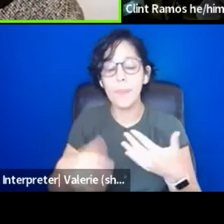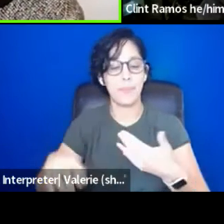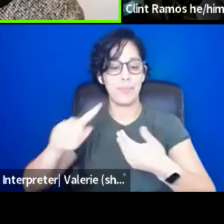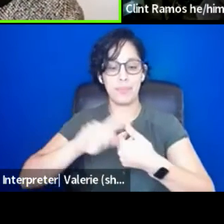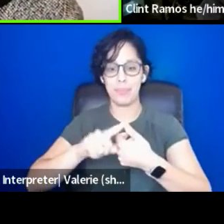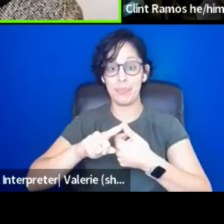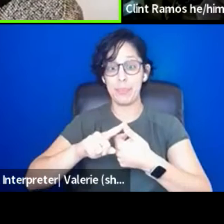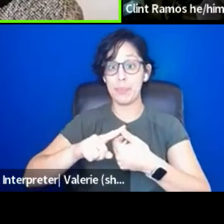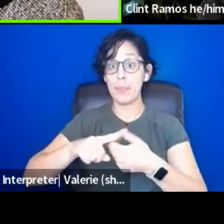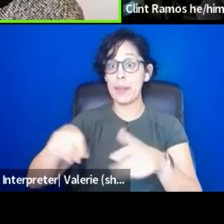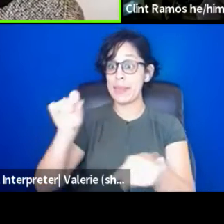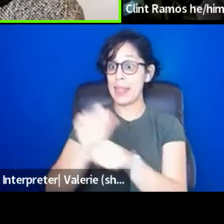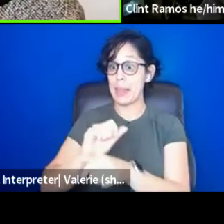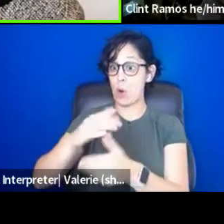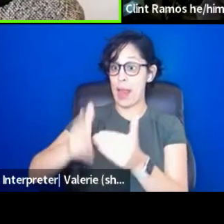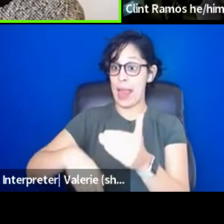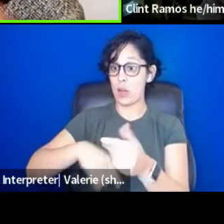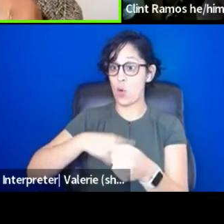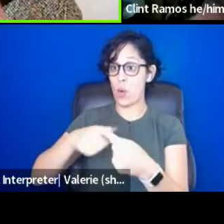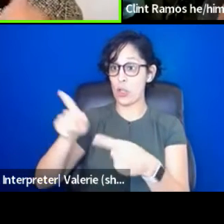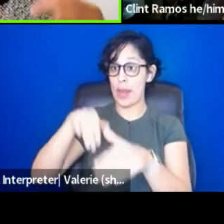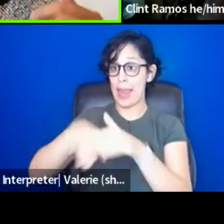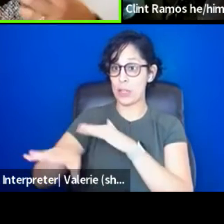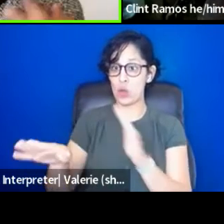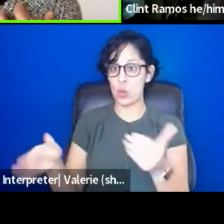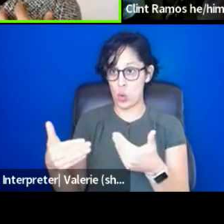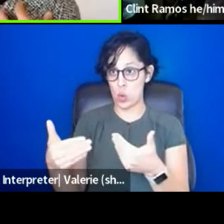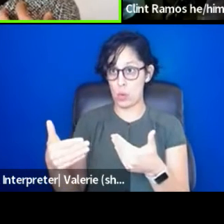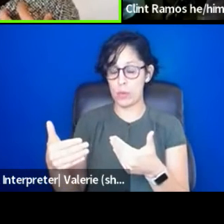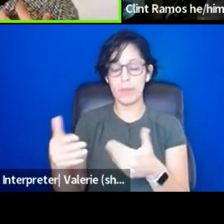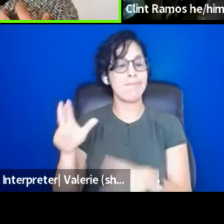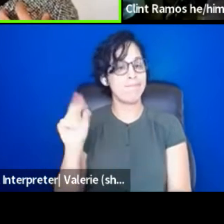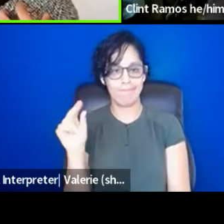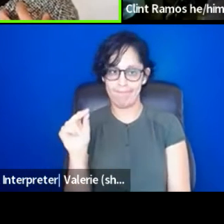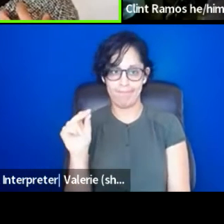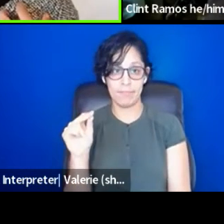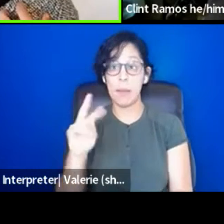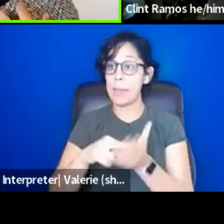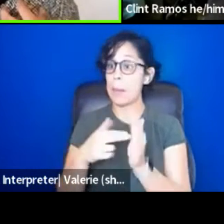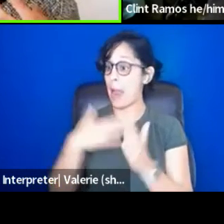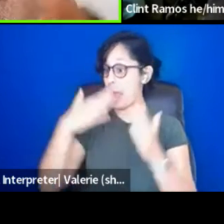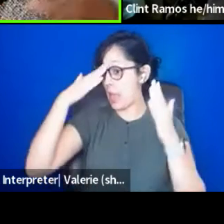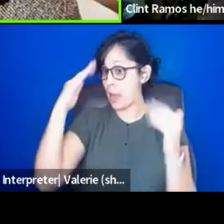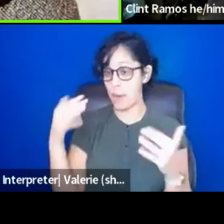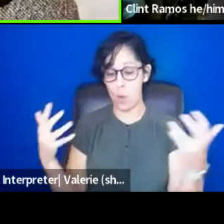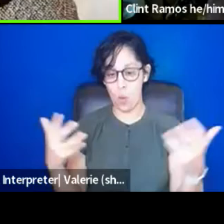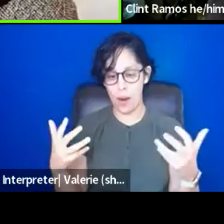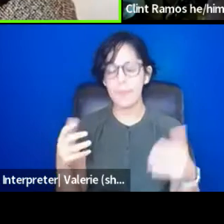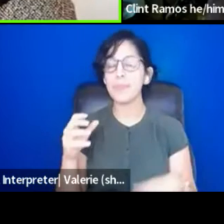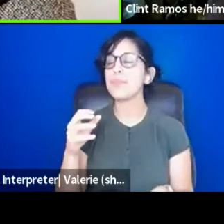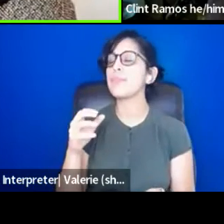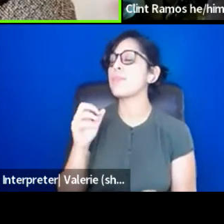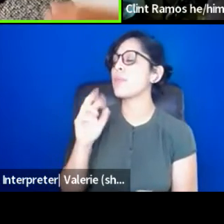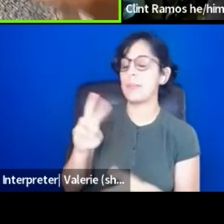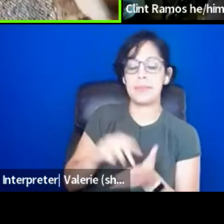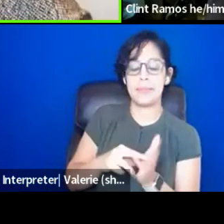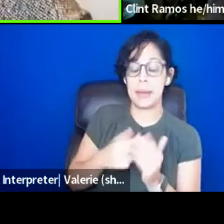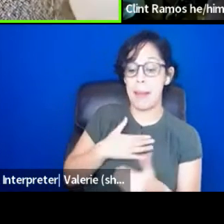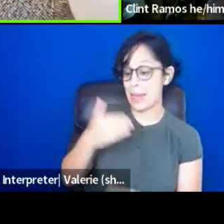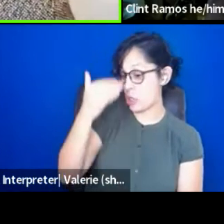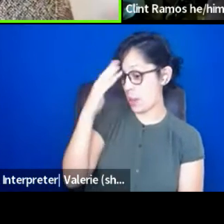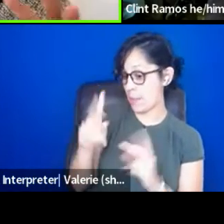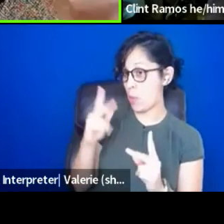end when you're in the room, right? So, everyone, my expectation is that, or my knowledge is that people